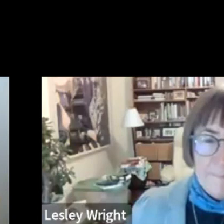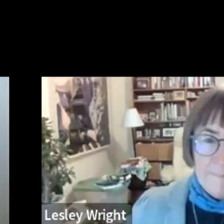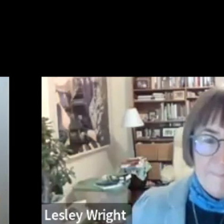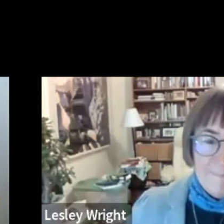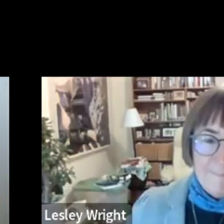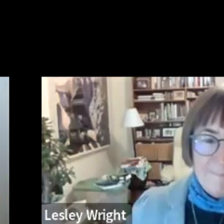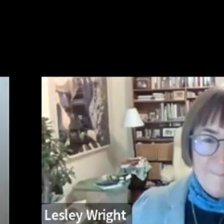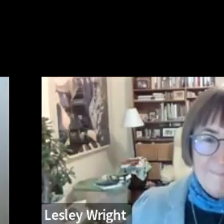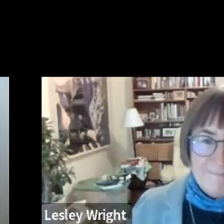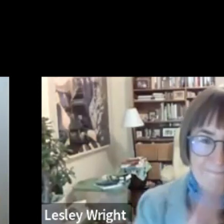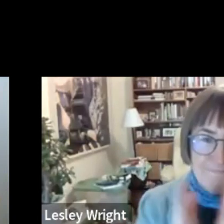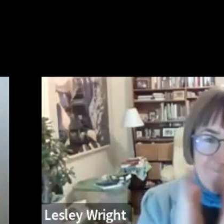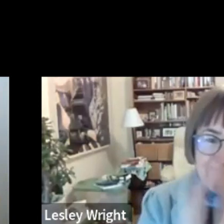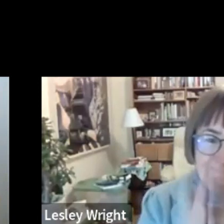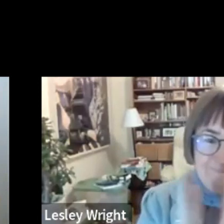Uh,